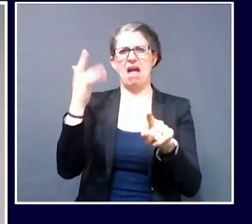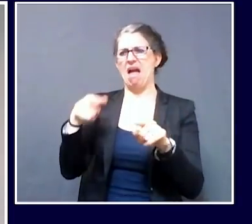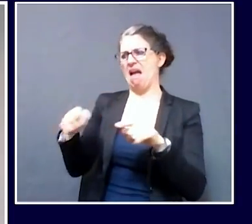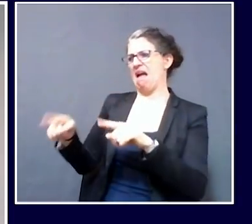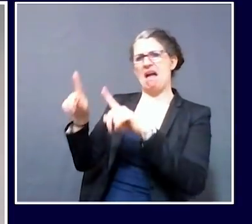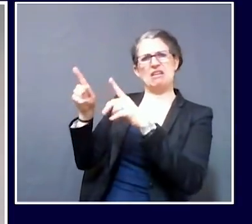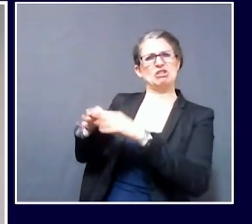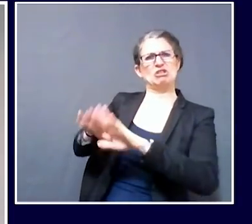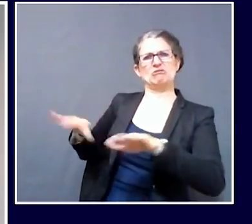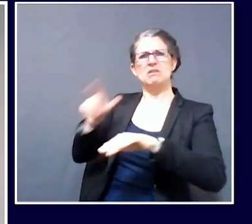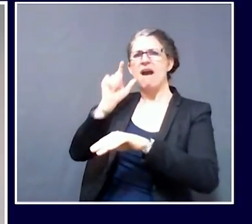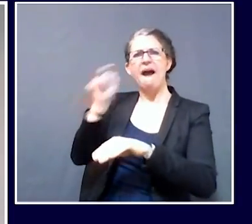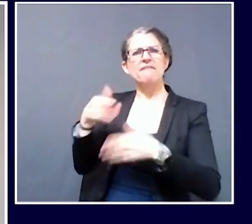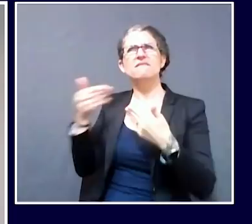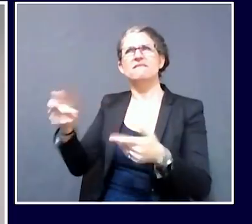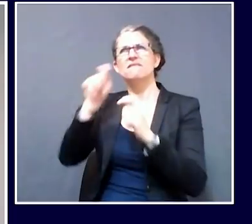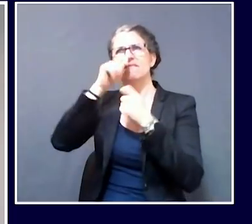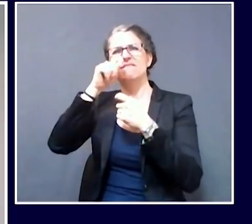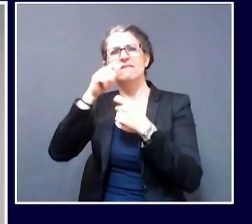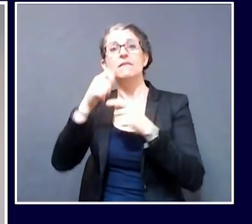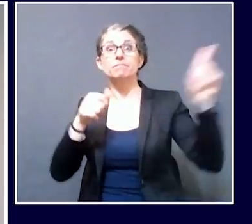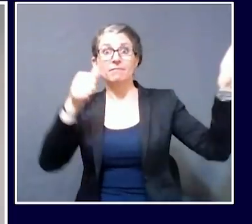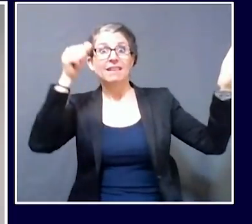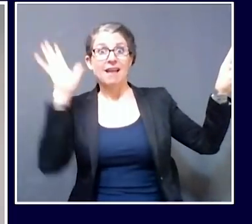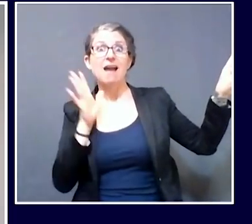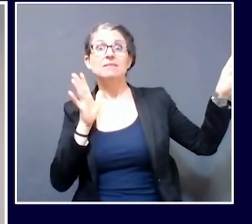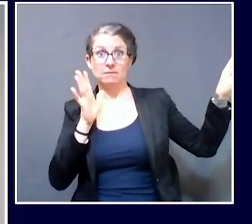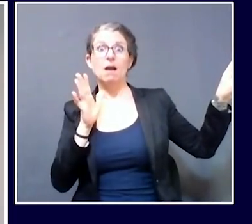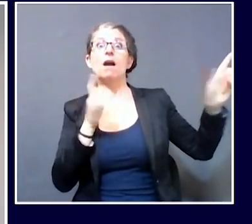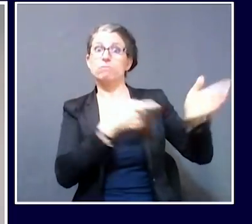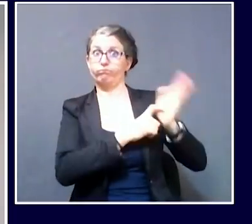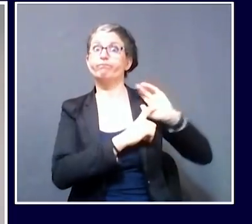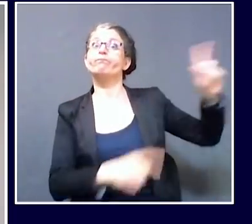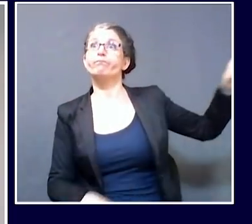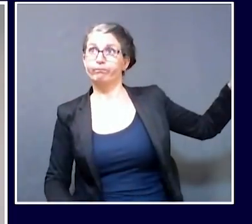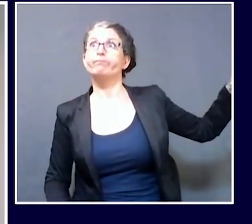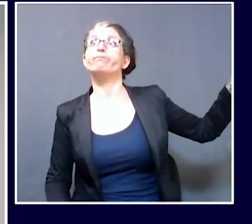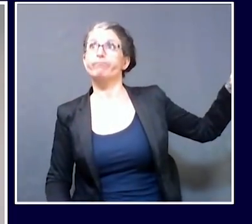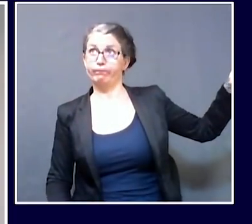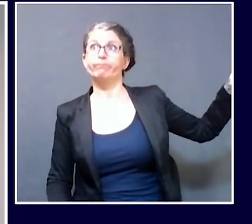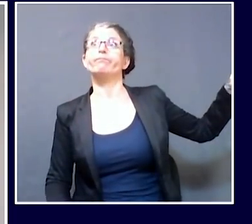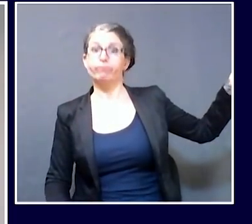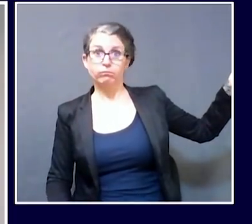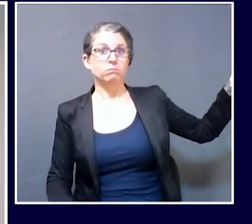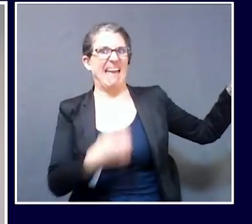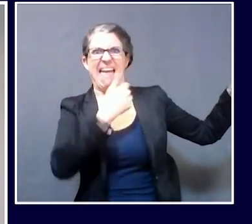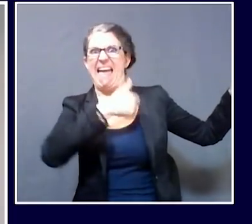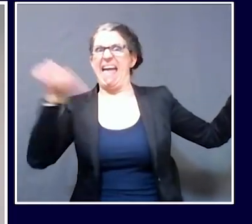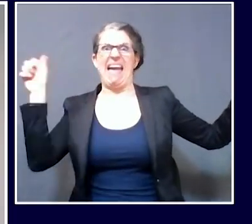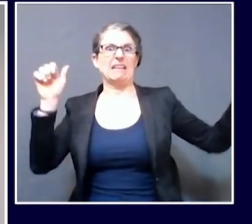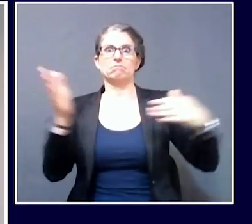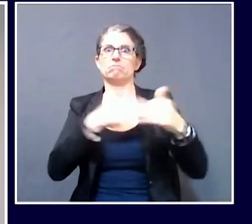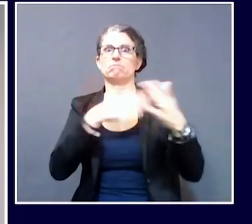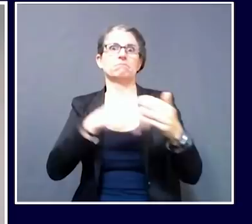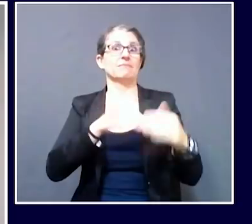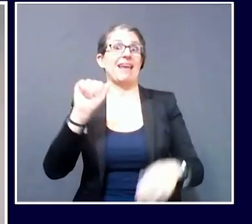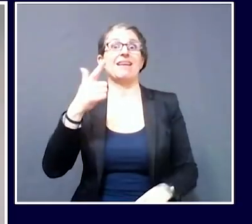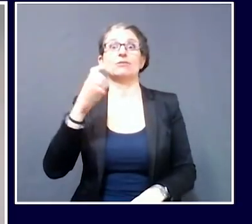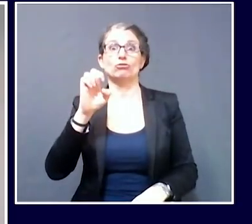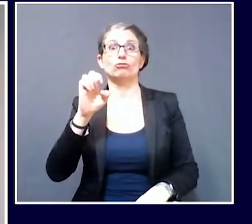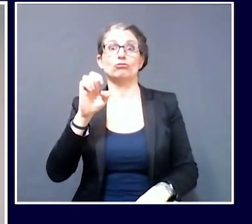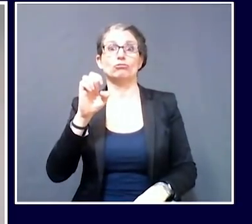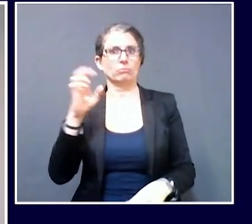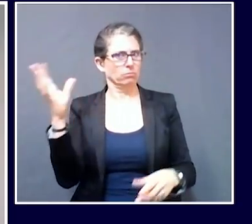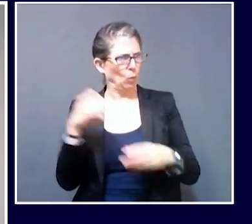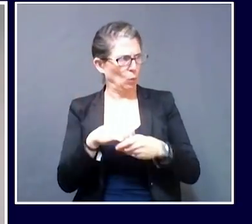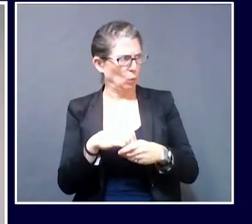implemented a testing requirement for travelers in the low of quarantine, I think Alaska does require children to be able to provide evidence of a negative PCR test.